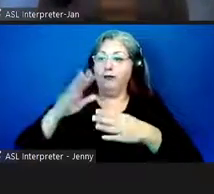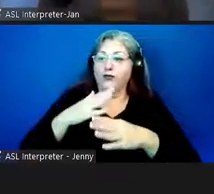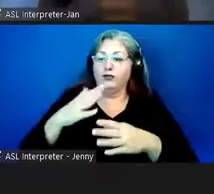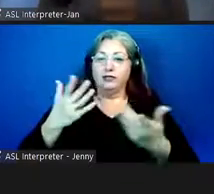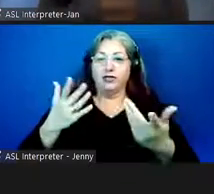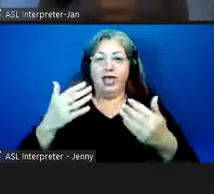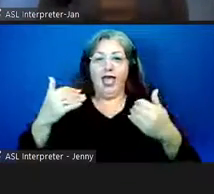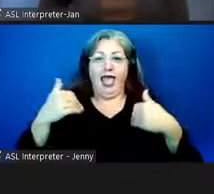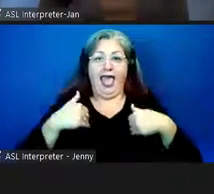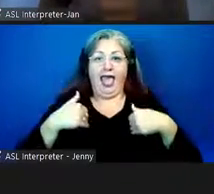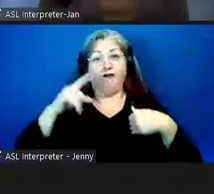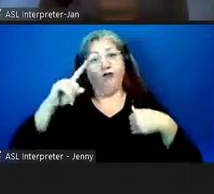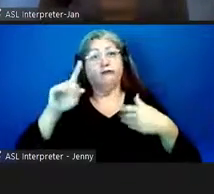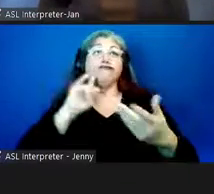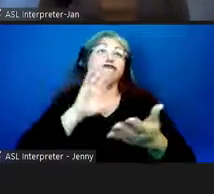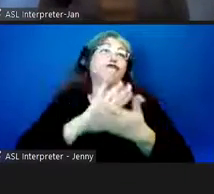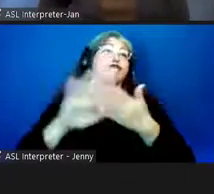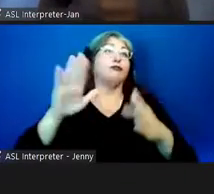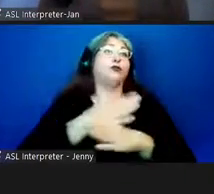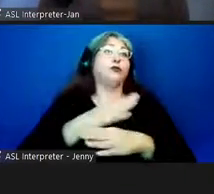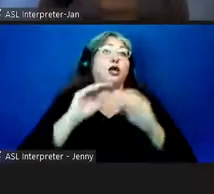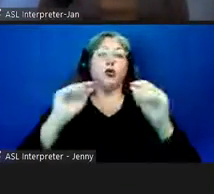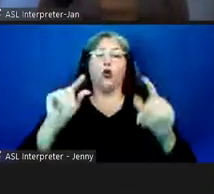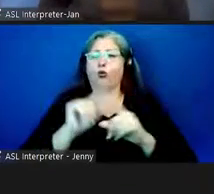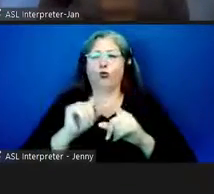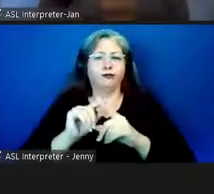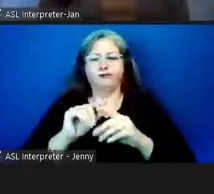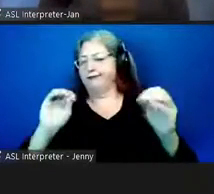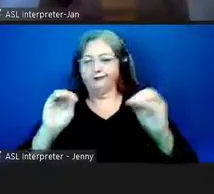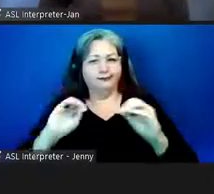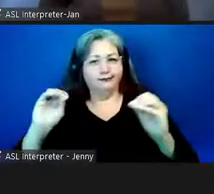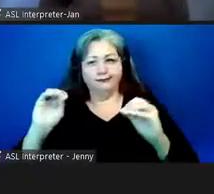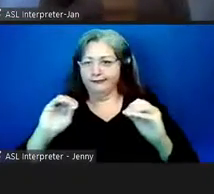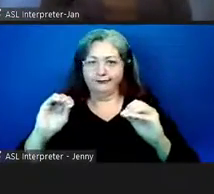such thing as just music without words so